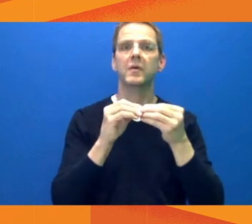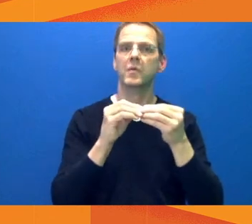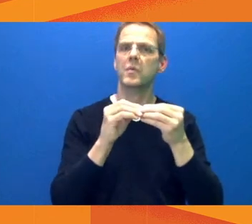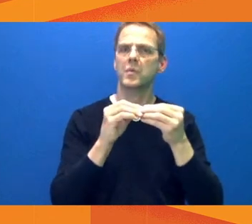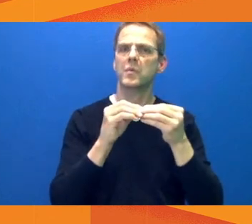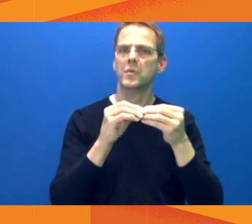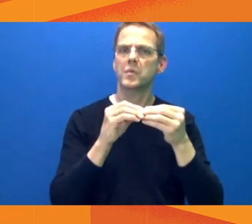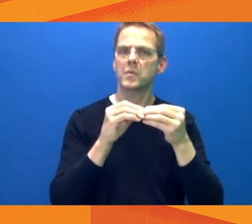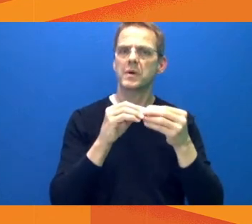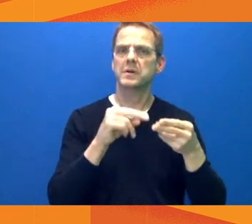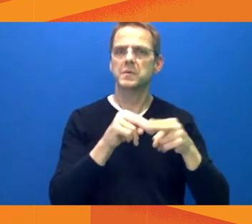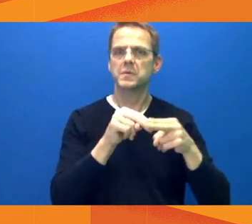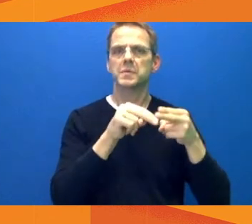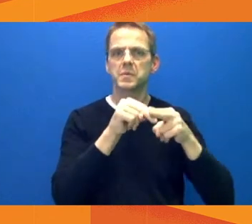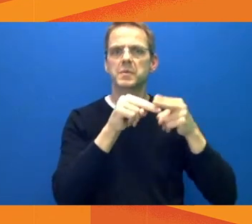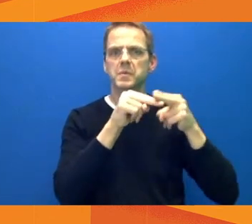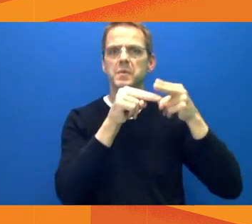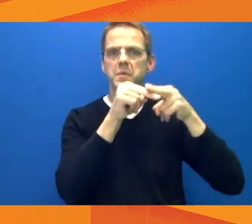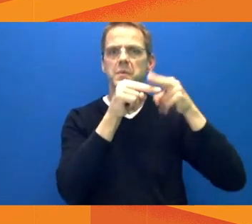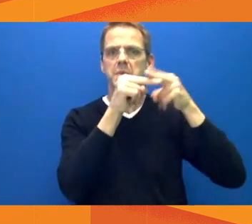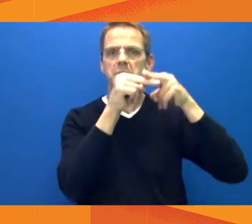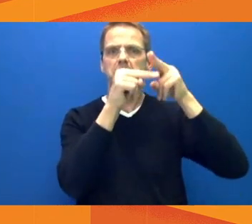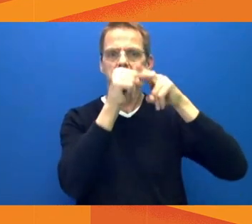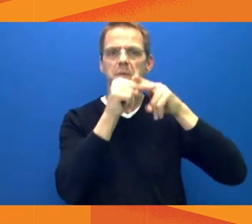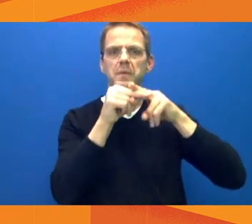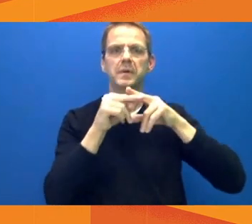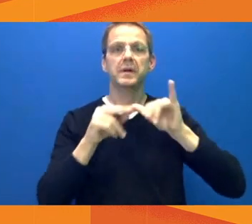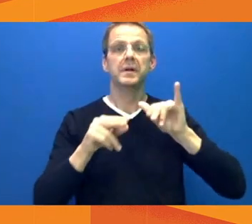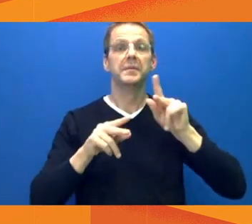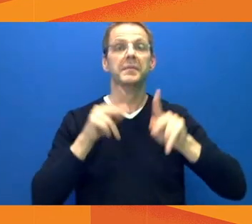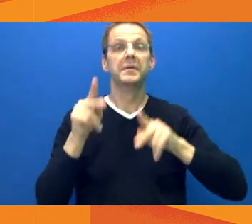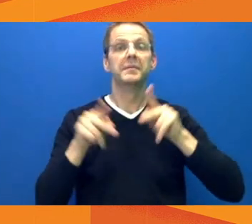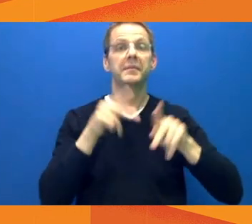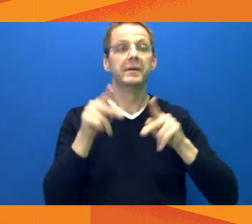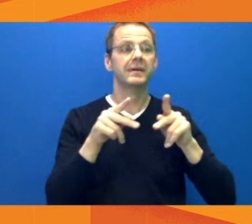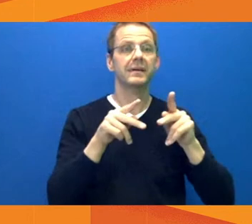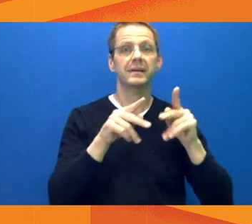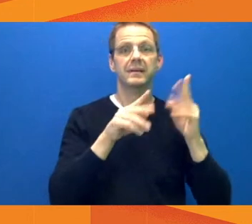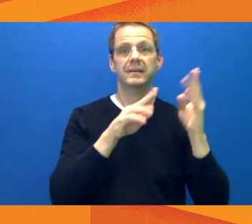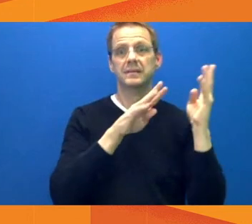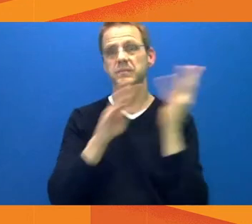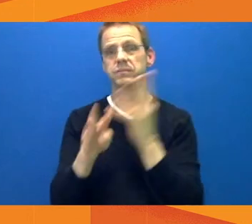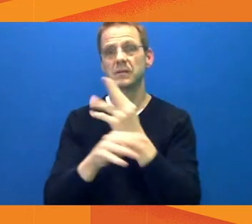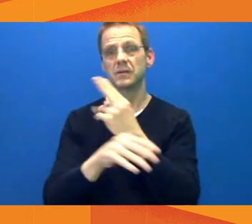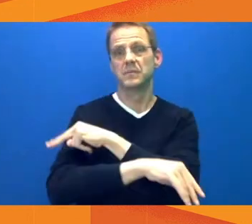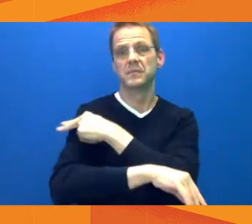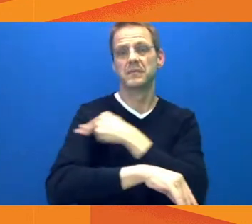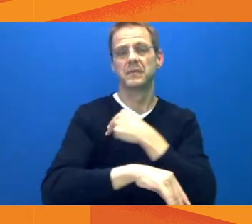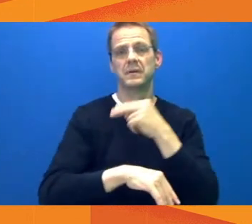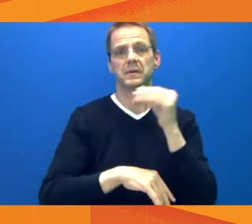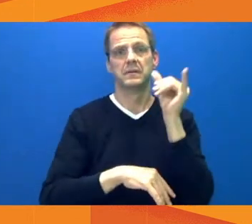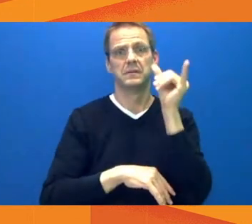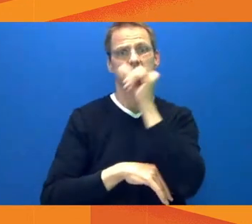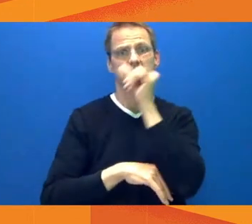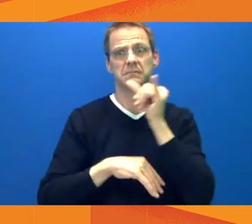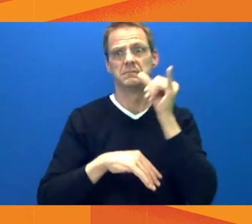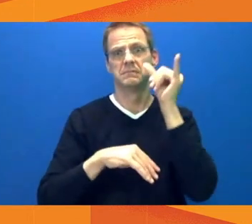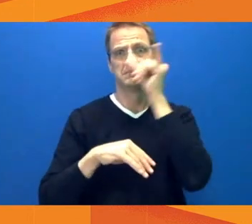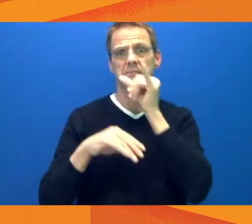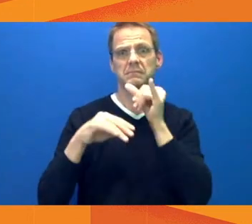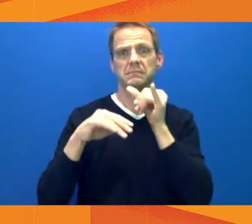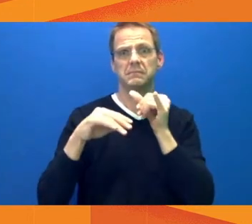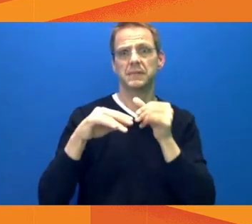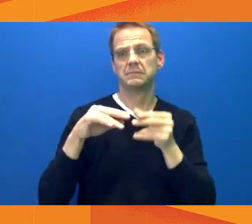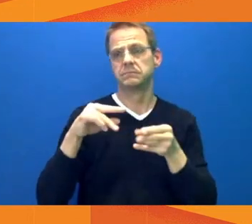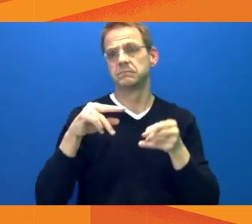course, we're concerned about that. Recently, the provincial government announced restrictions in an effort to tip that balance. The City of Edmonton